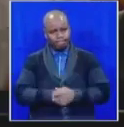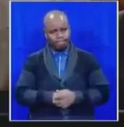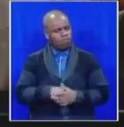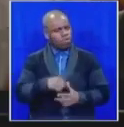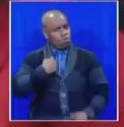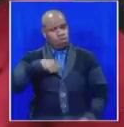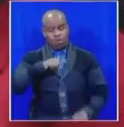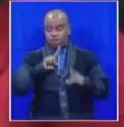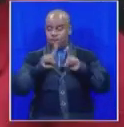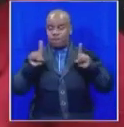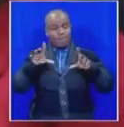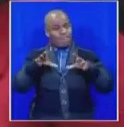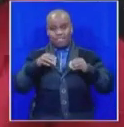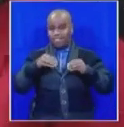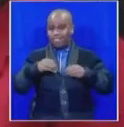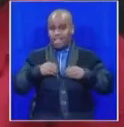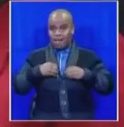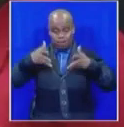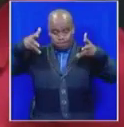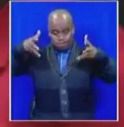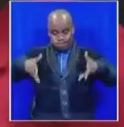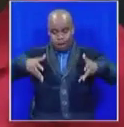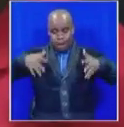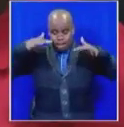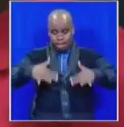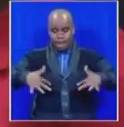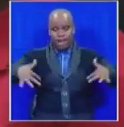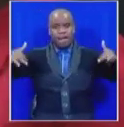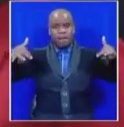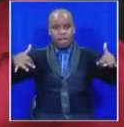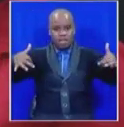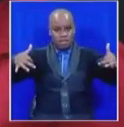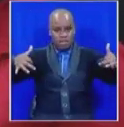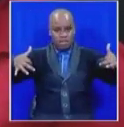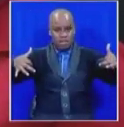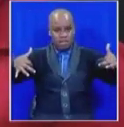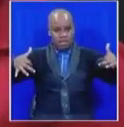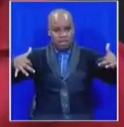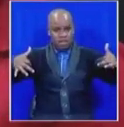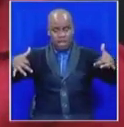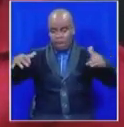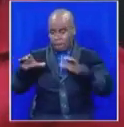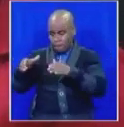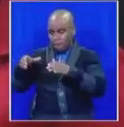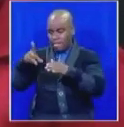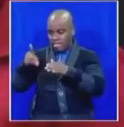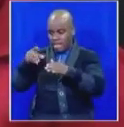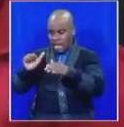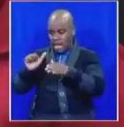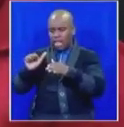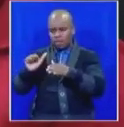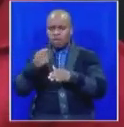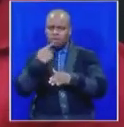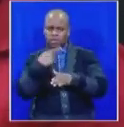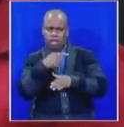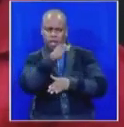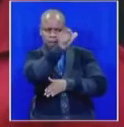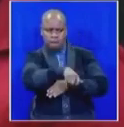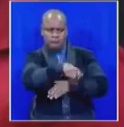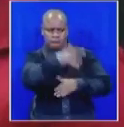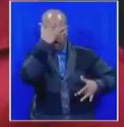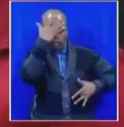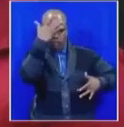allow a situation in the house where a chief whip of the da diagnoses people and